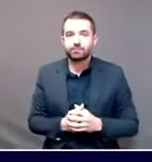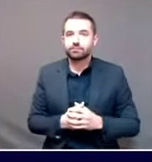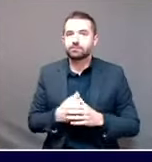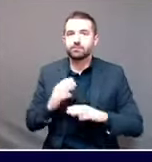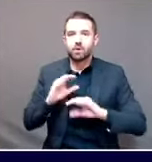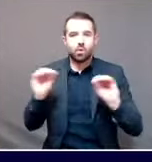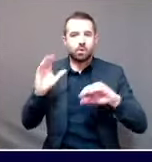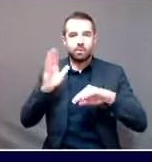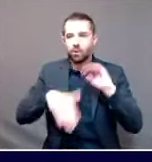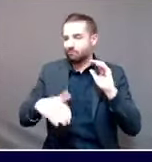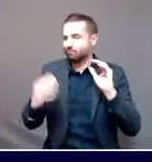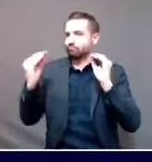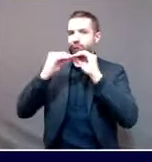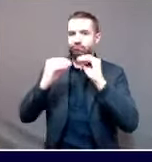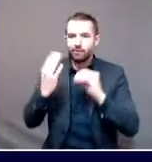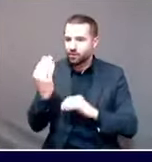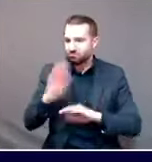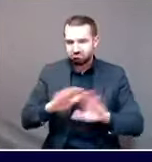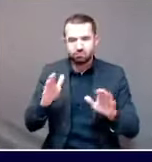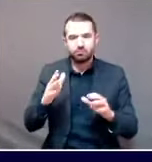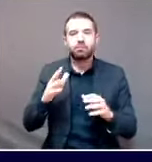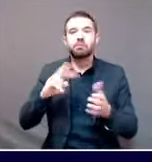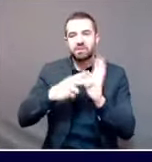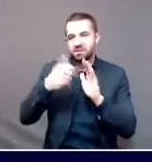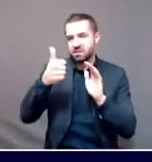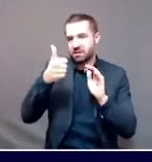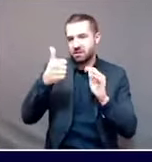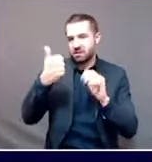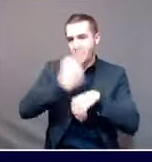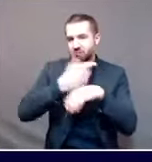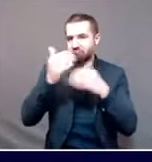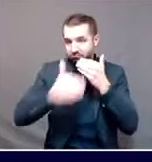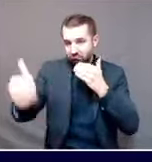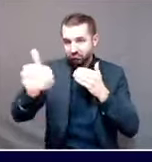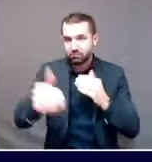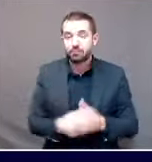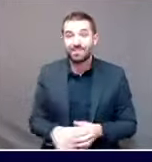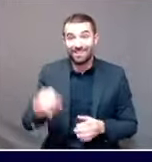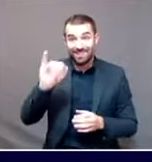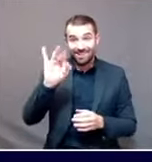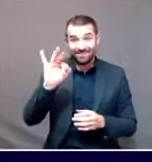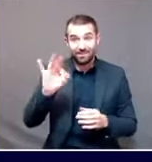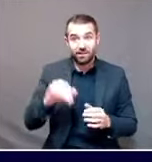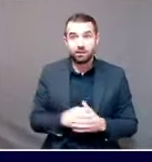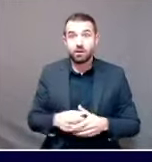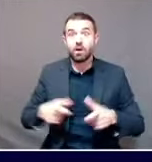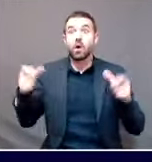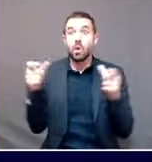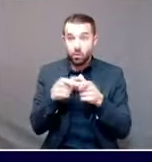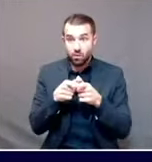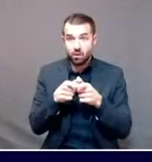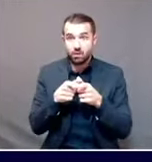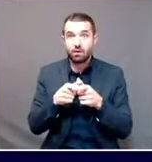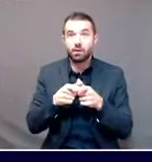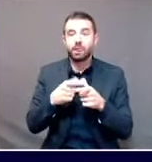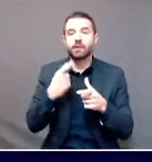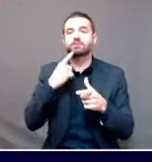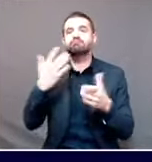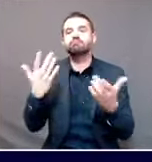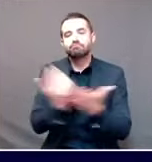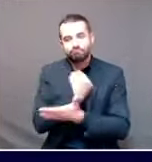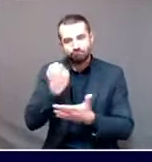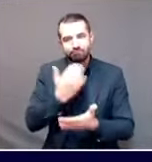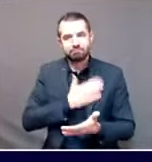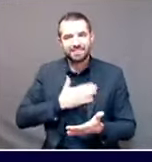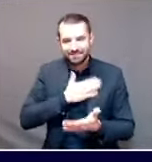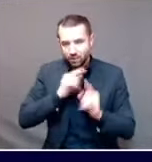individuals in quarantine get tested, ideally five to seven days after exposure. But as with